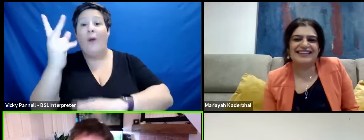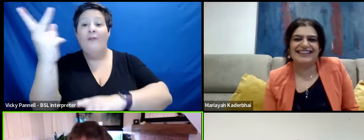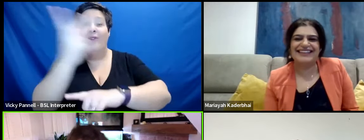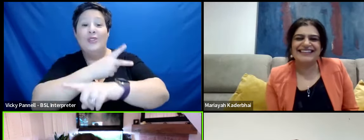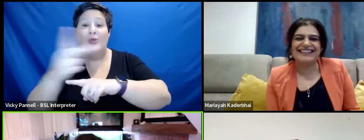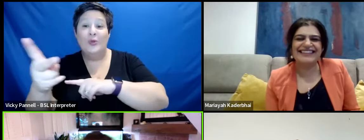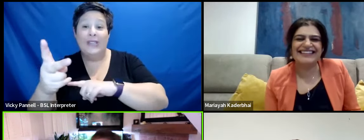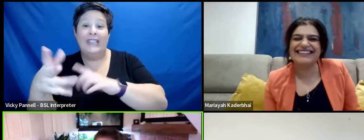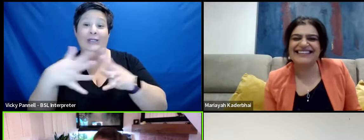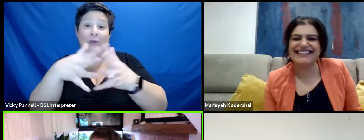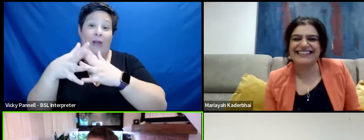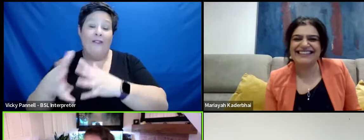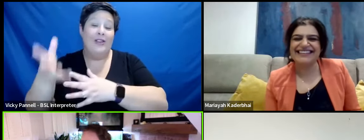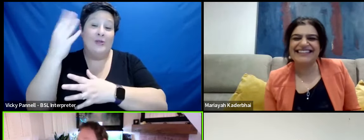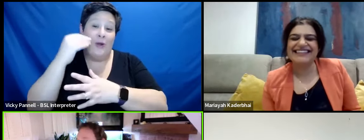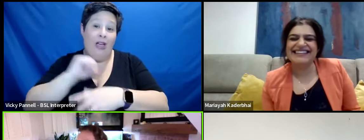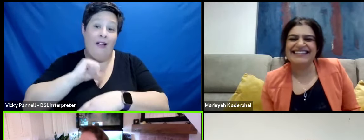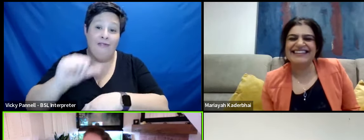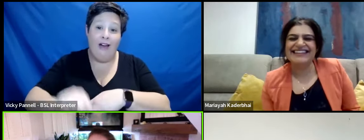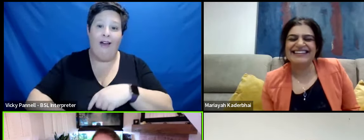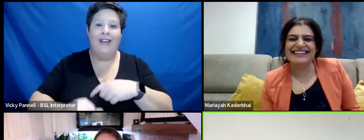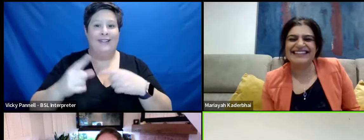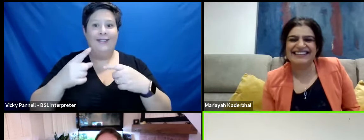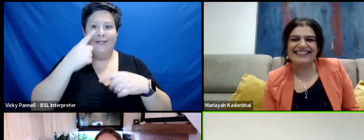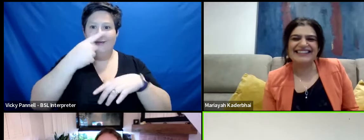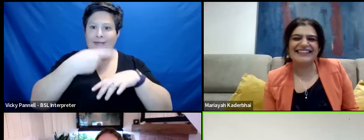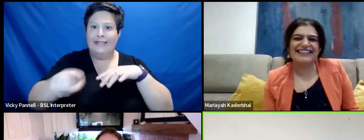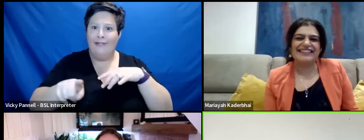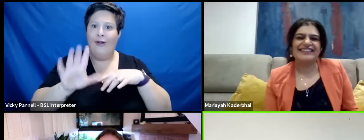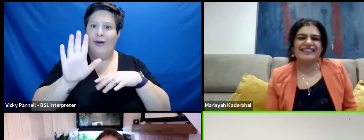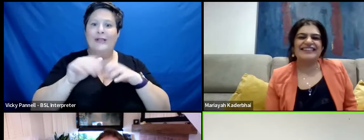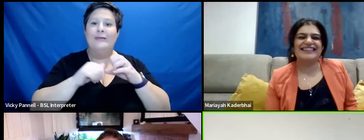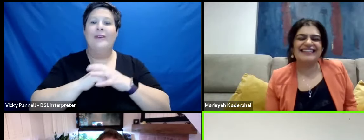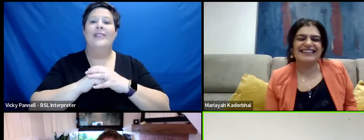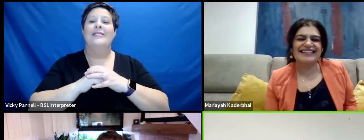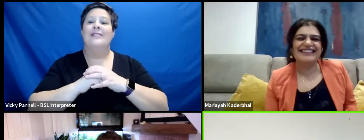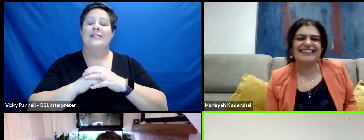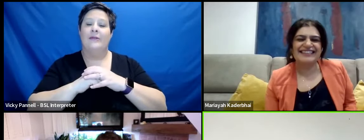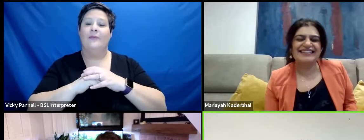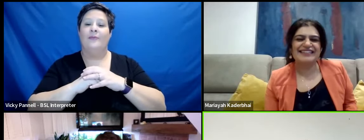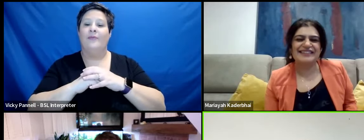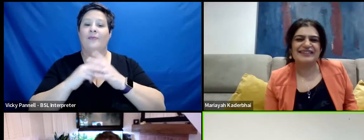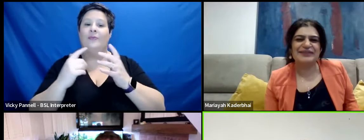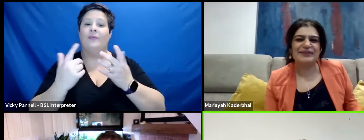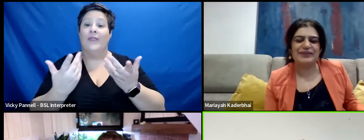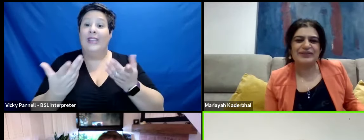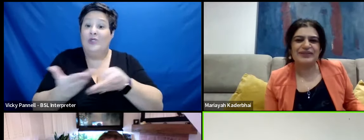weeks. That would be a divorce situation, but it's worth it. I'm going to work.